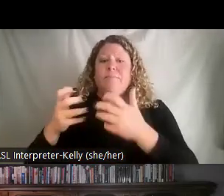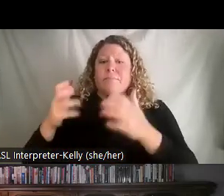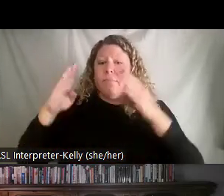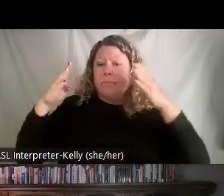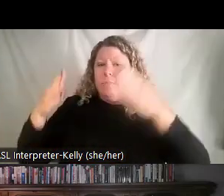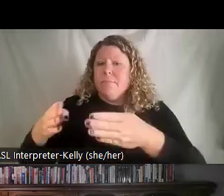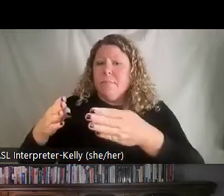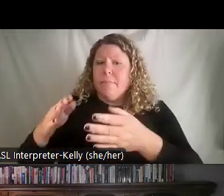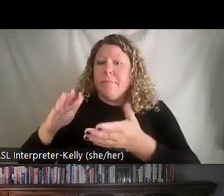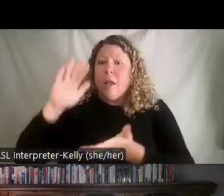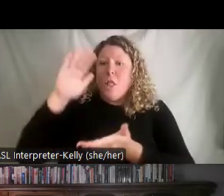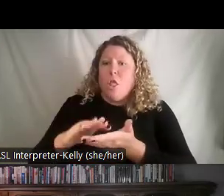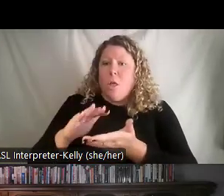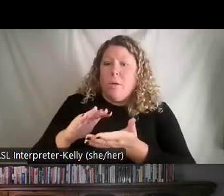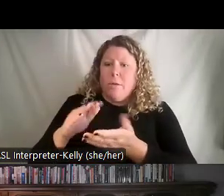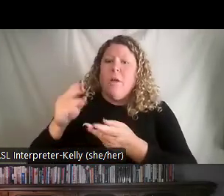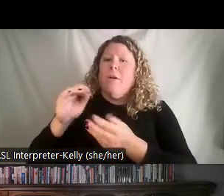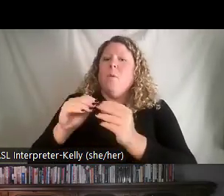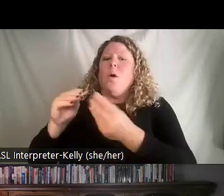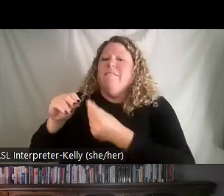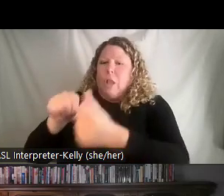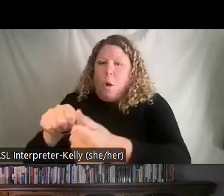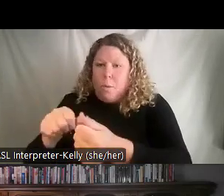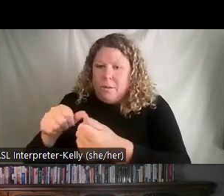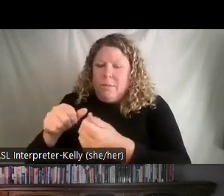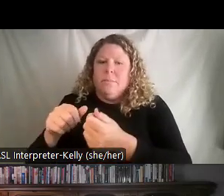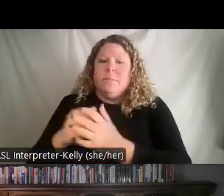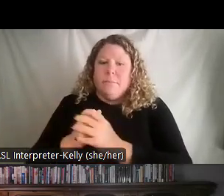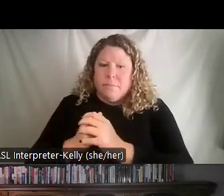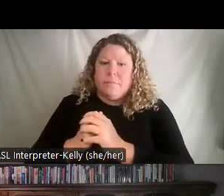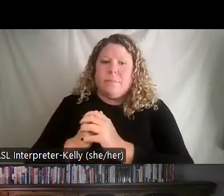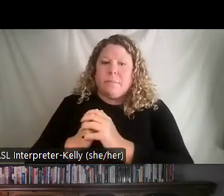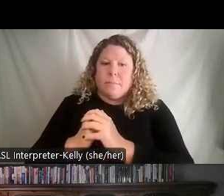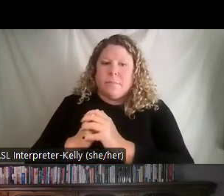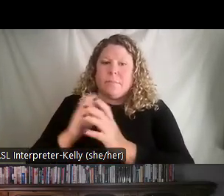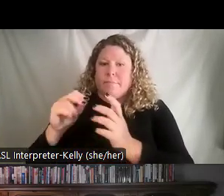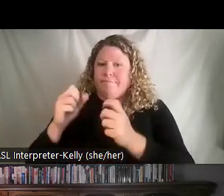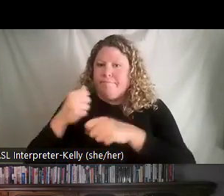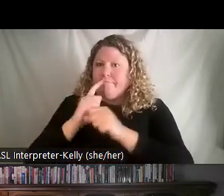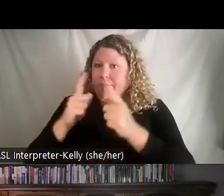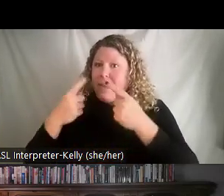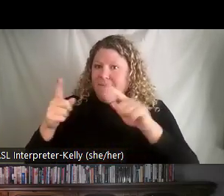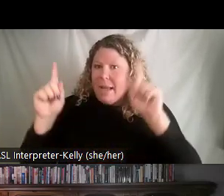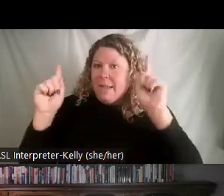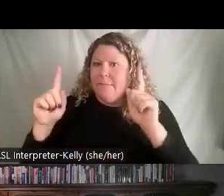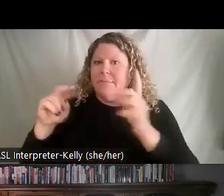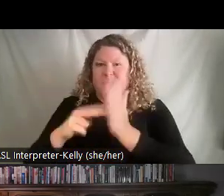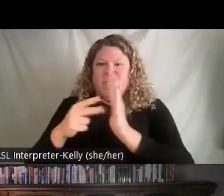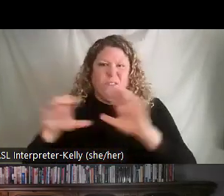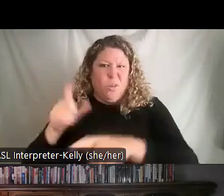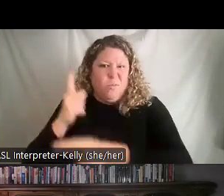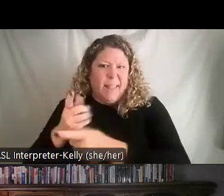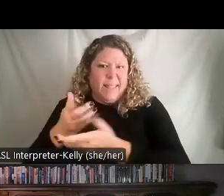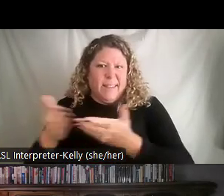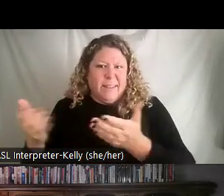efficiency, which is completely different than efficiency in and of itself, and effectiveness, in other words, doing the right things. And then